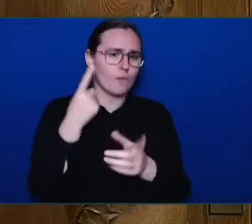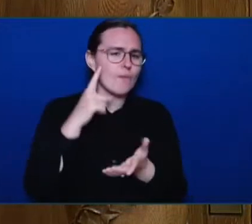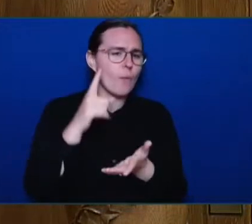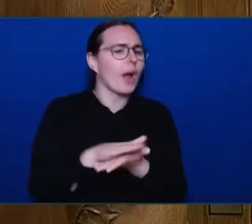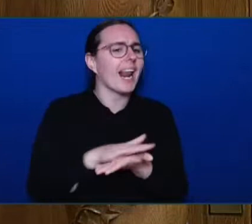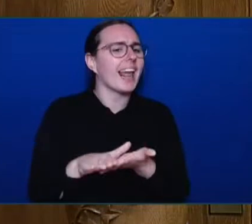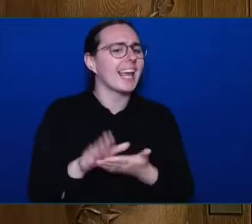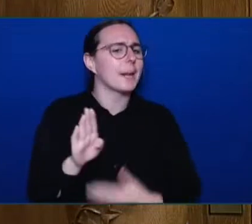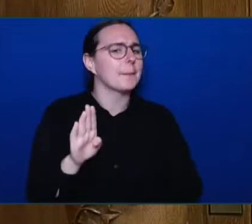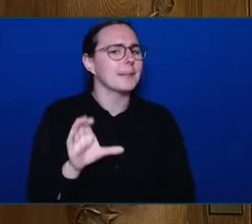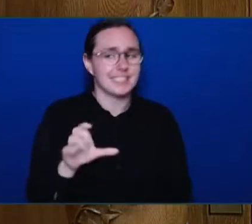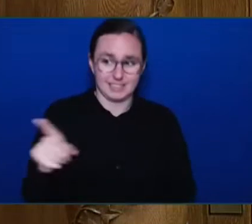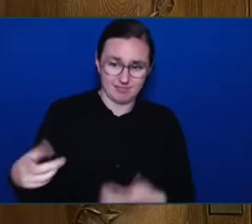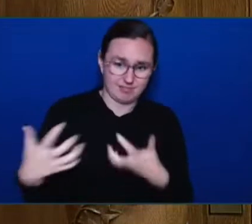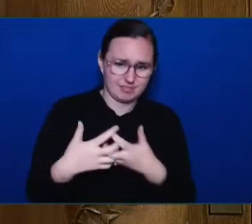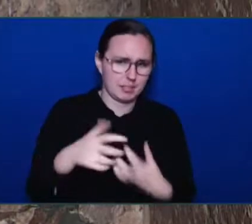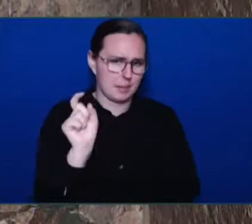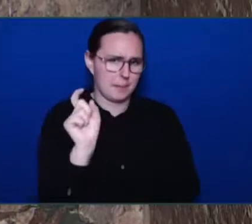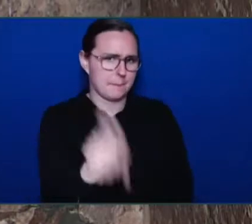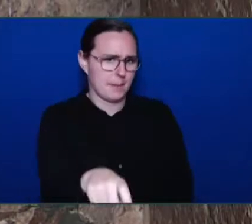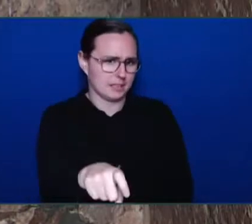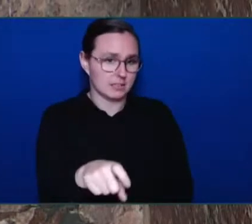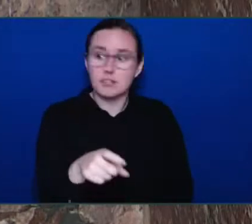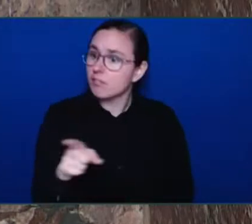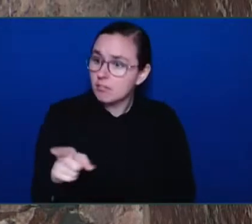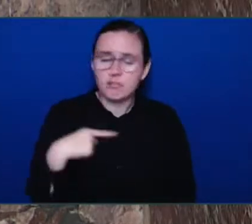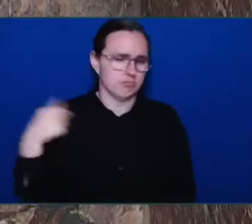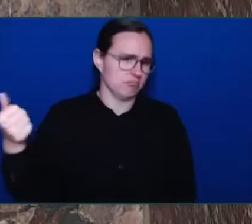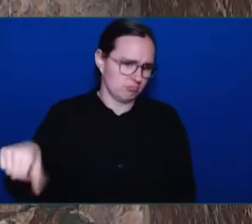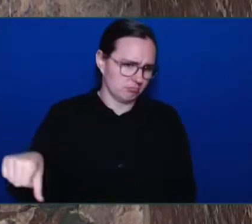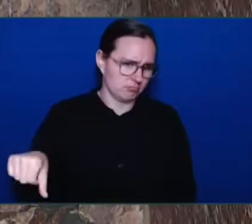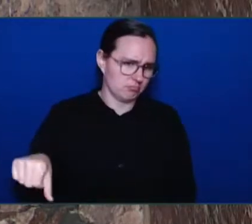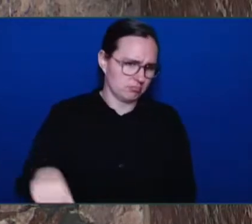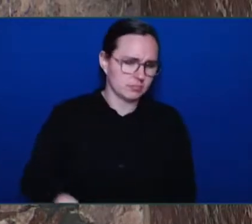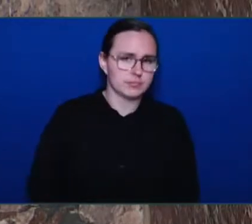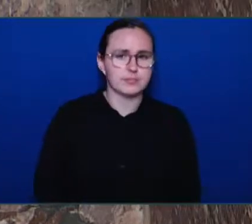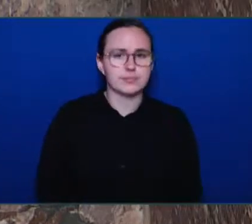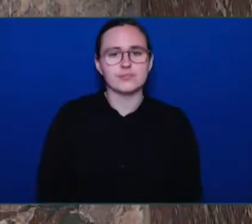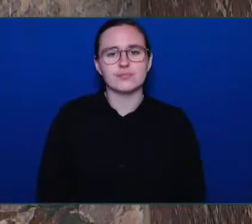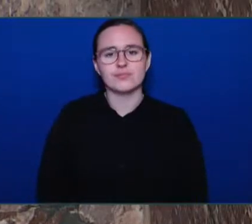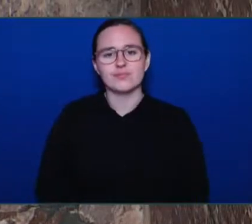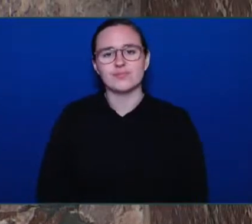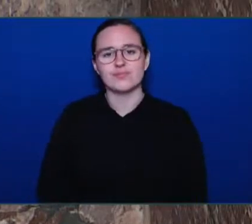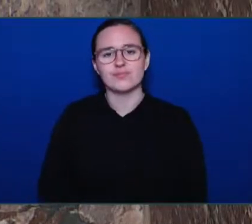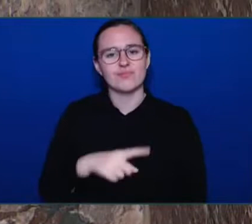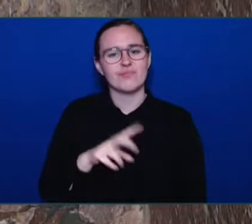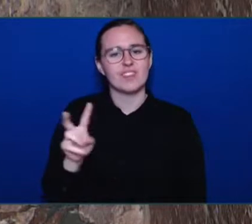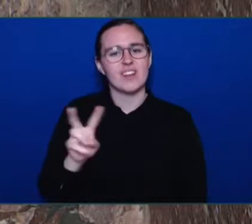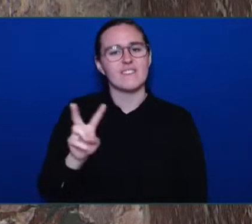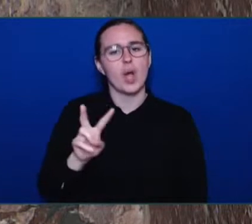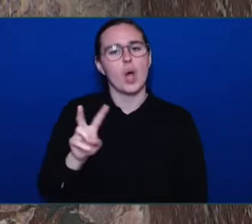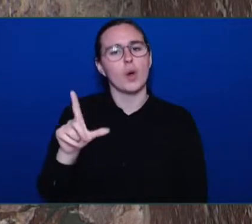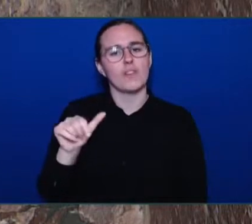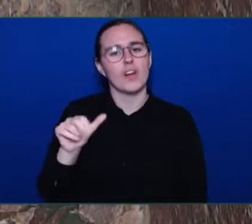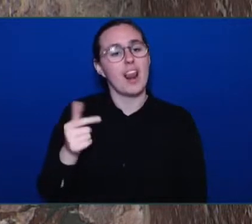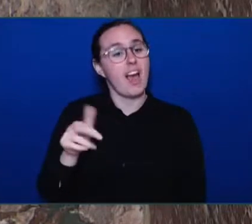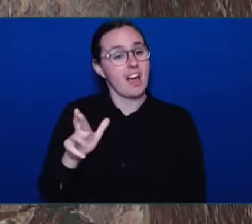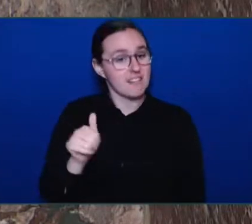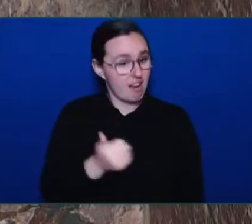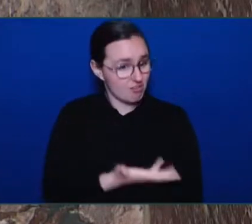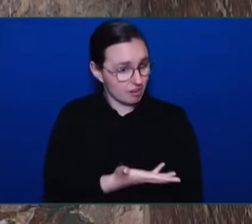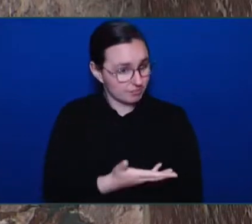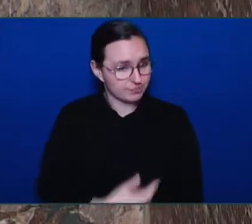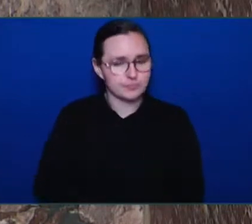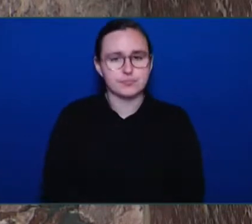Speaker, last week we learned from the Minister of Tourism that the premier designate has abruptly slammed the door on the Indigenous-led